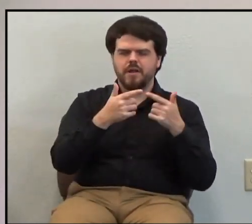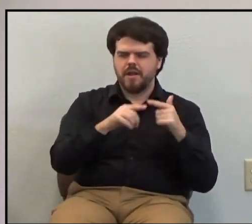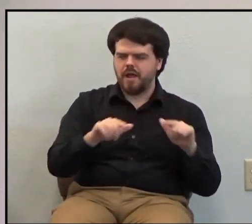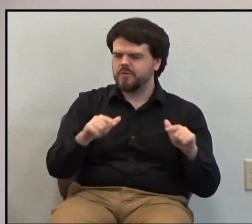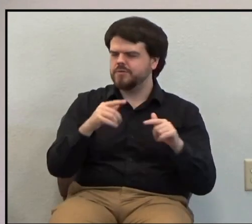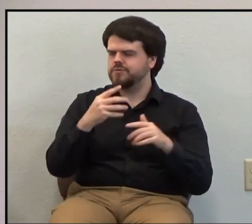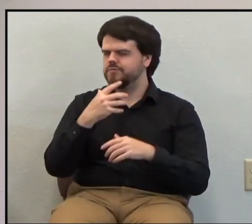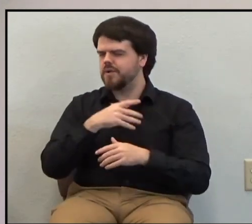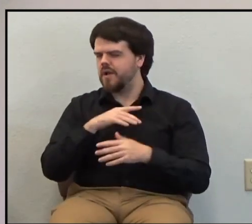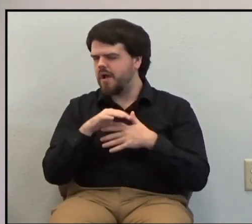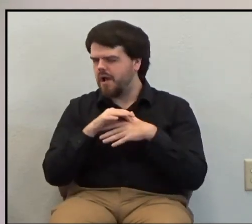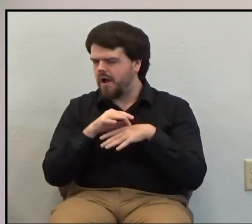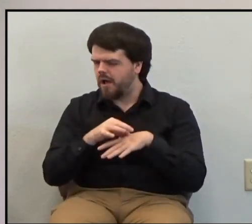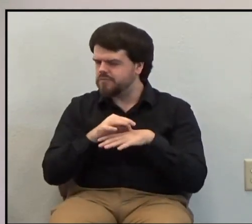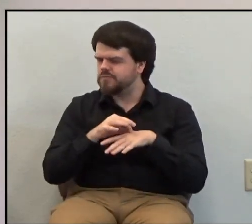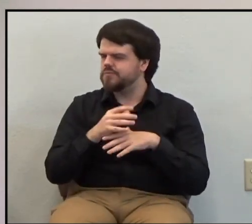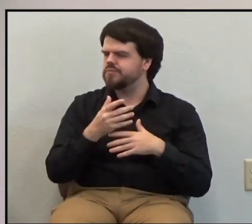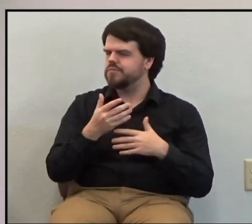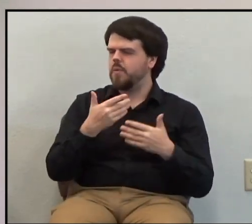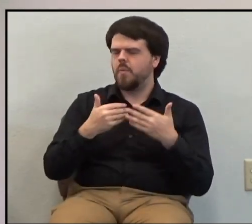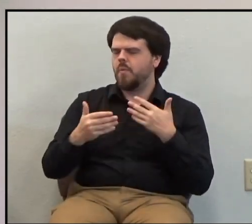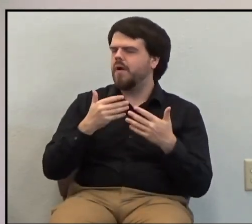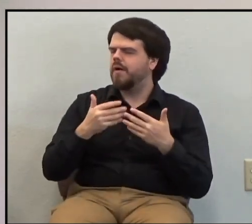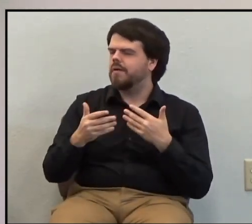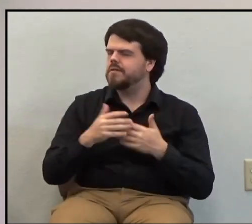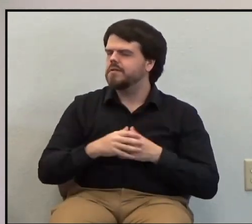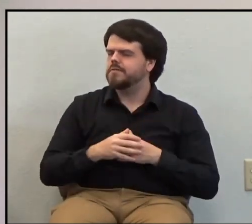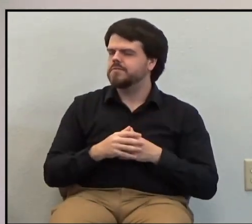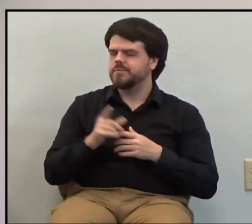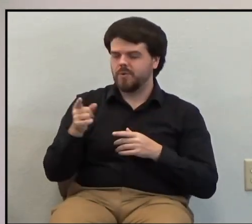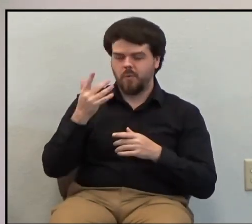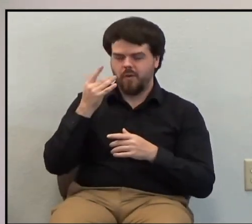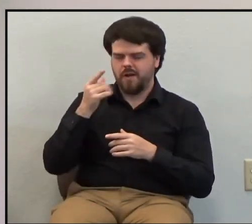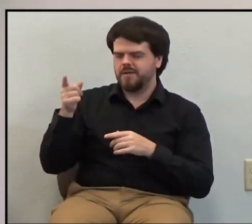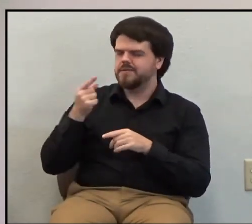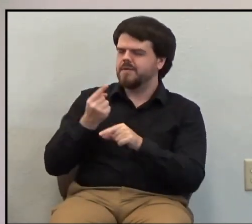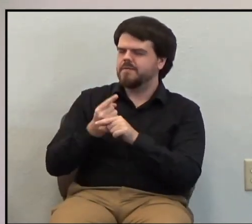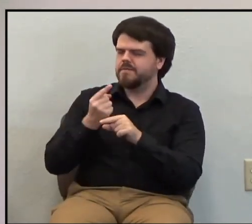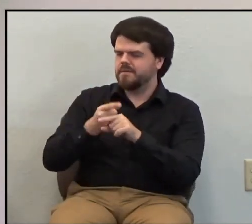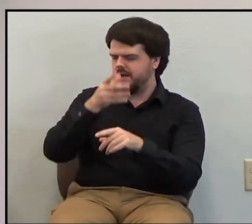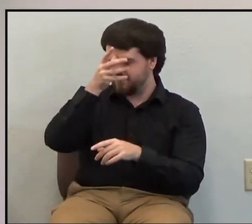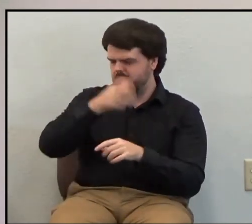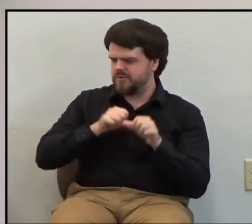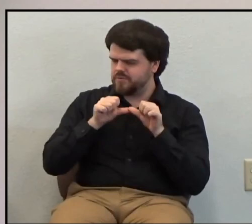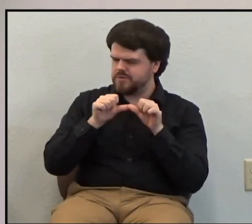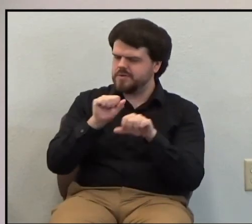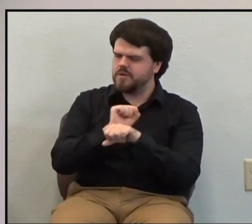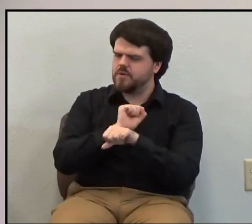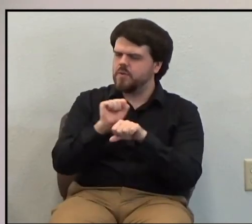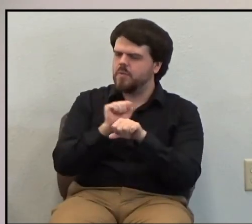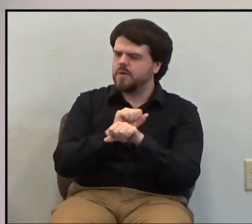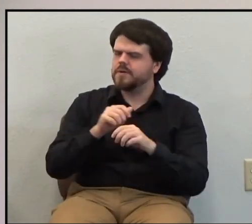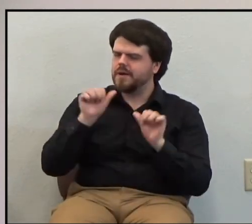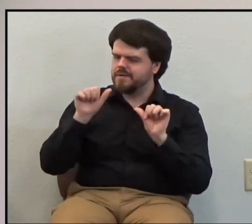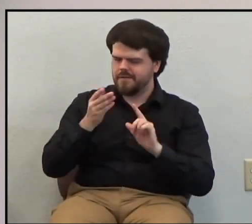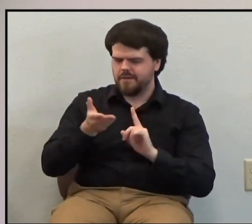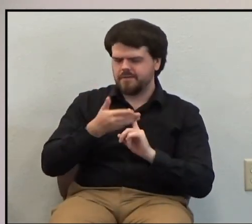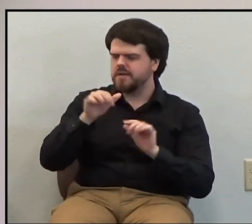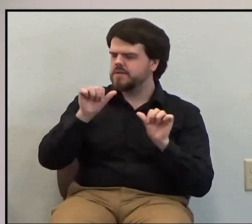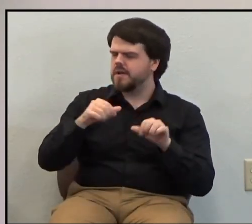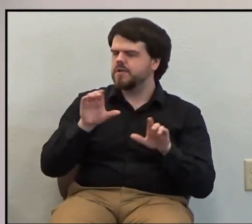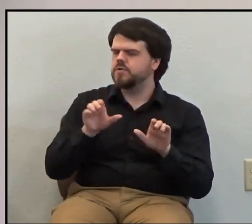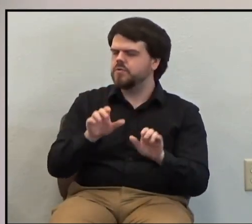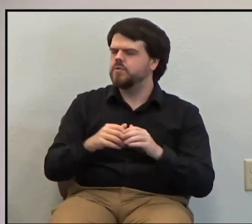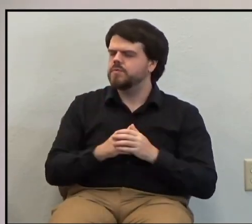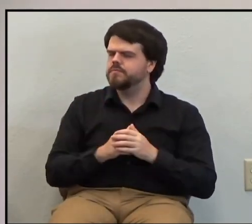because of faithful men who carry on the work and who are convinced that it can be done, because